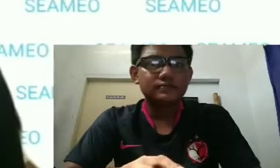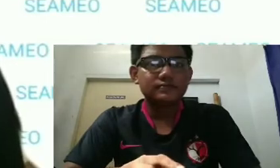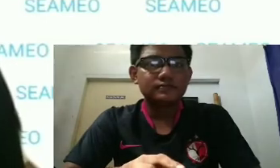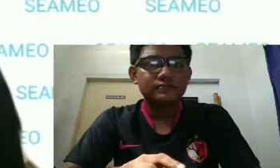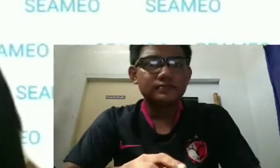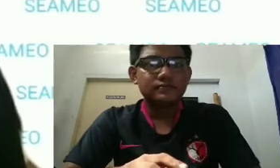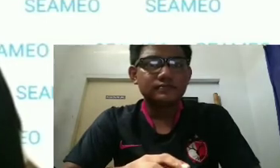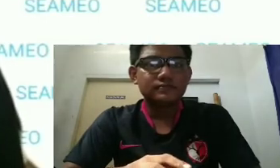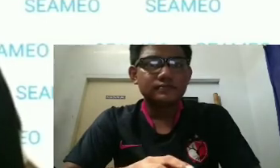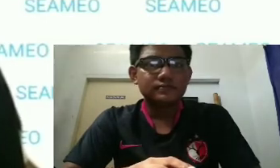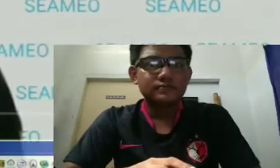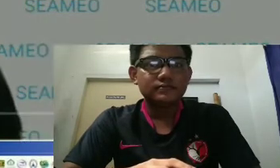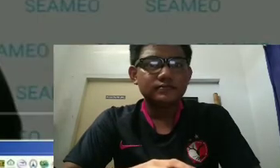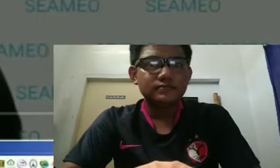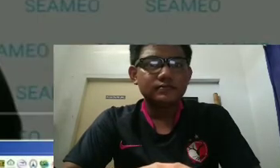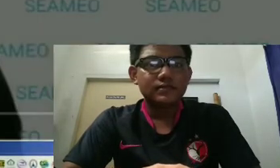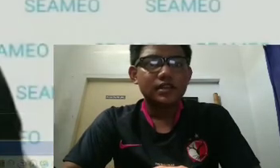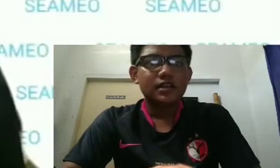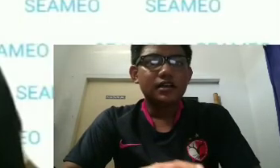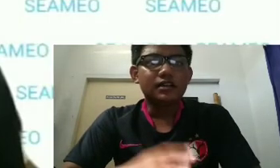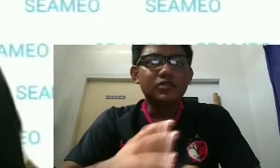with the theme Transforming